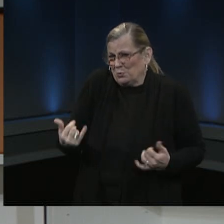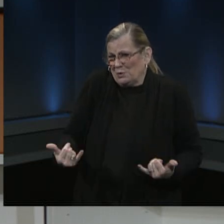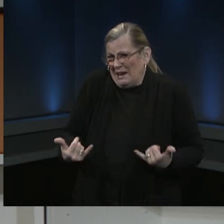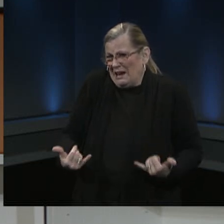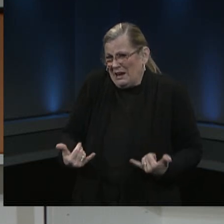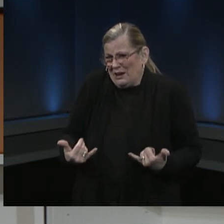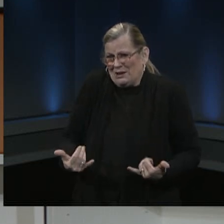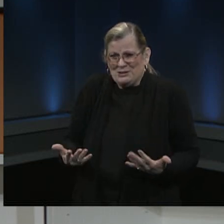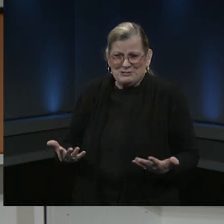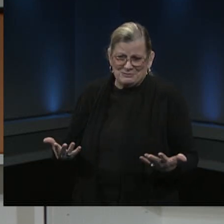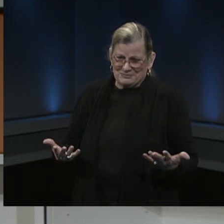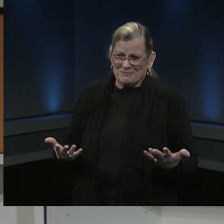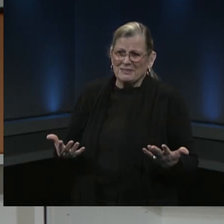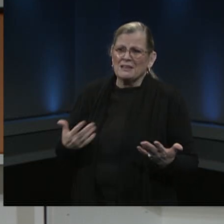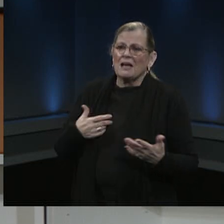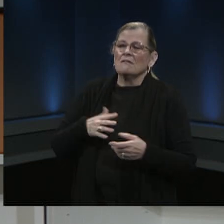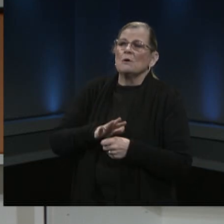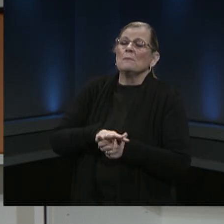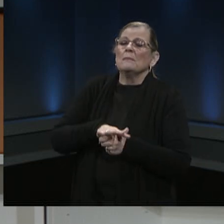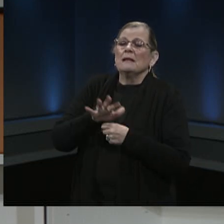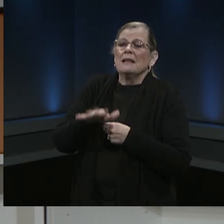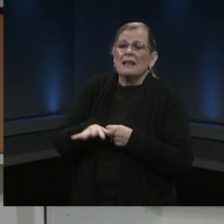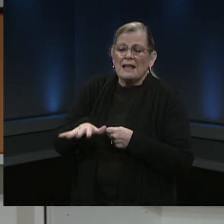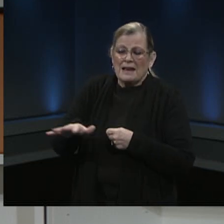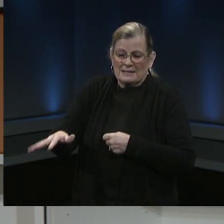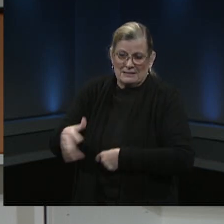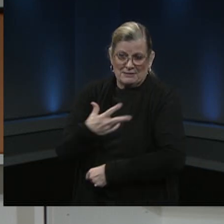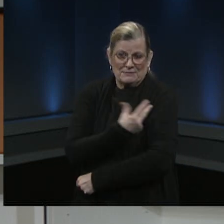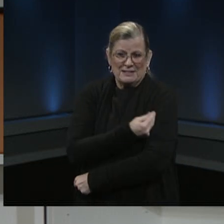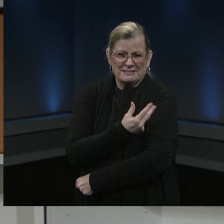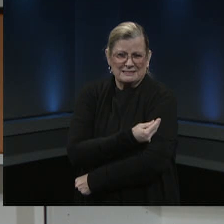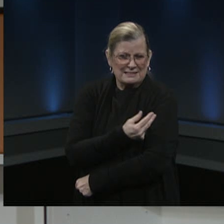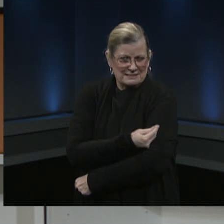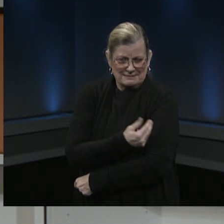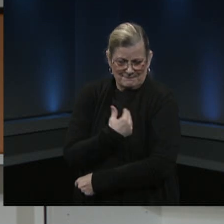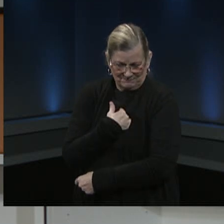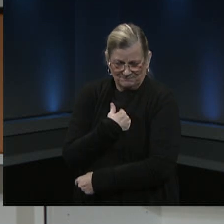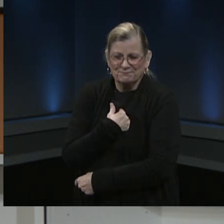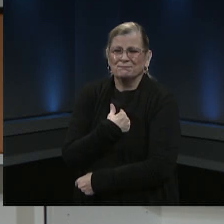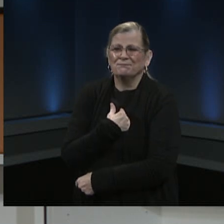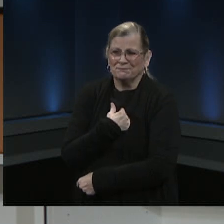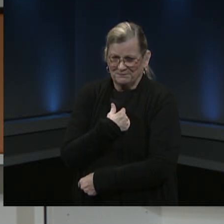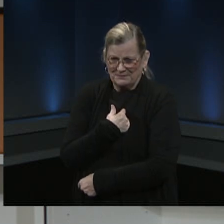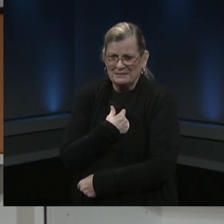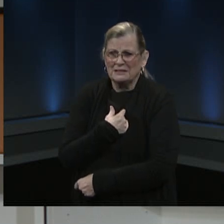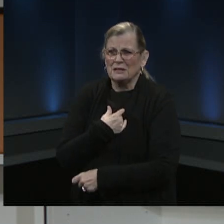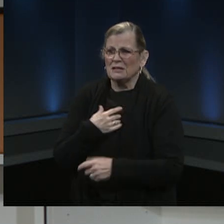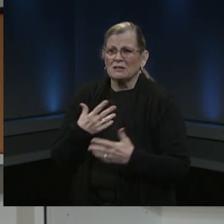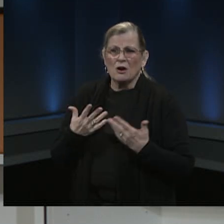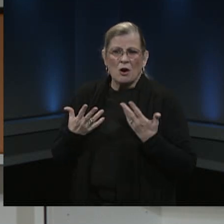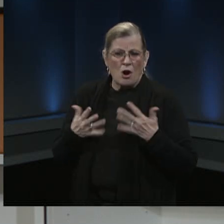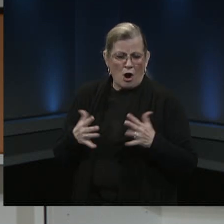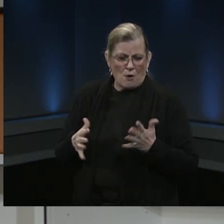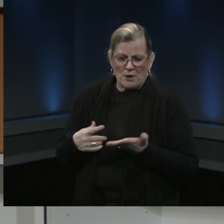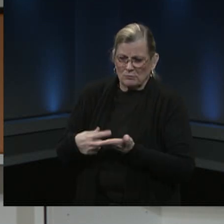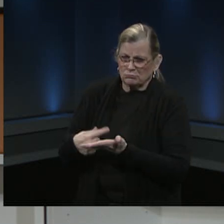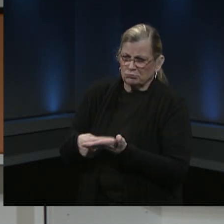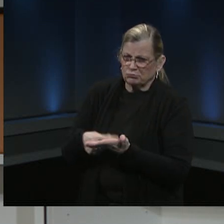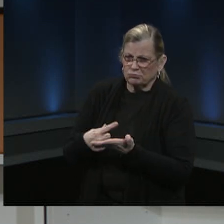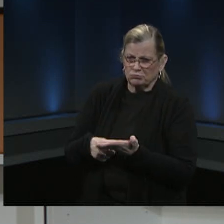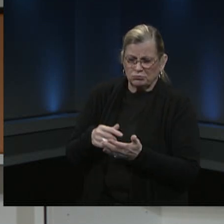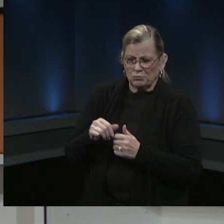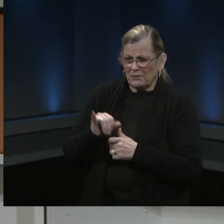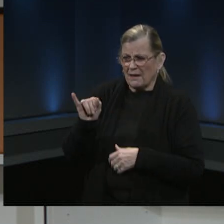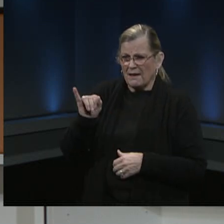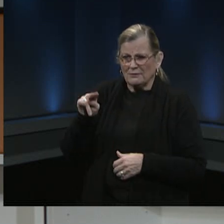have plenty of vaccine as i shared with you before we have talked with the nova they ask for your patients